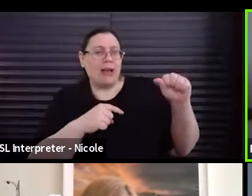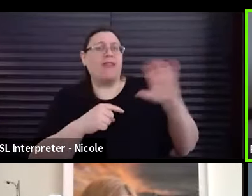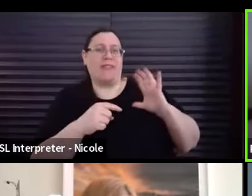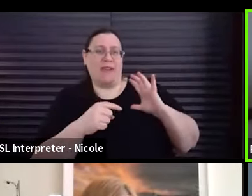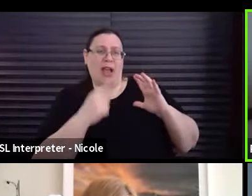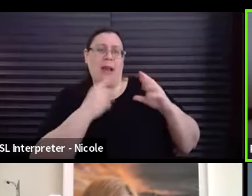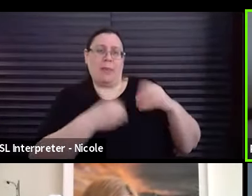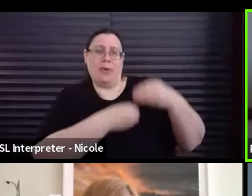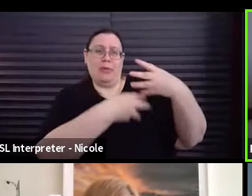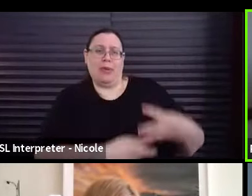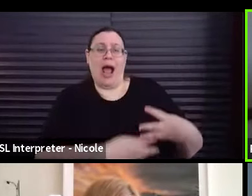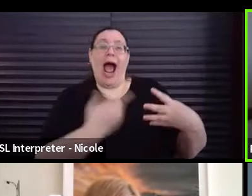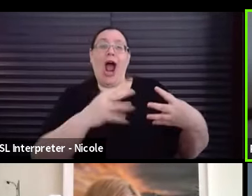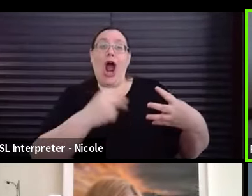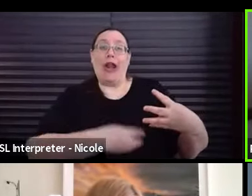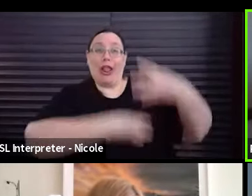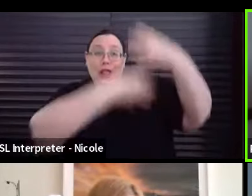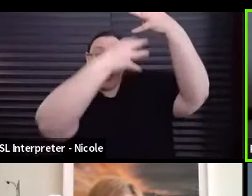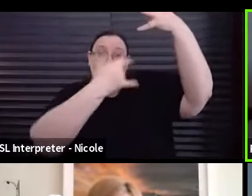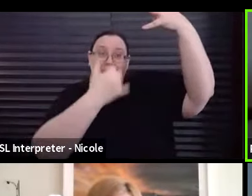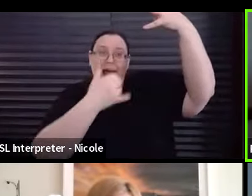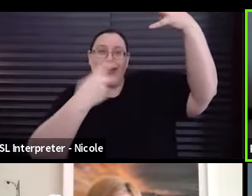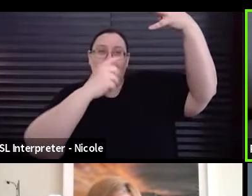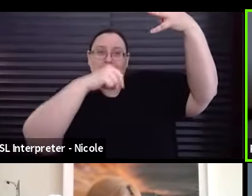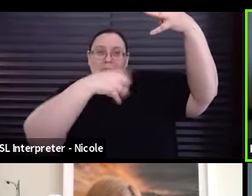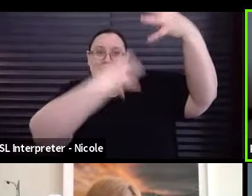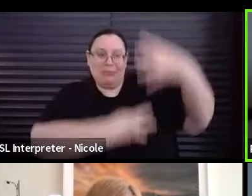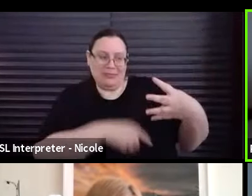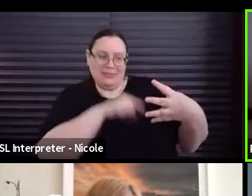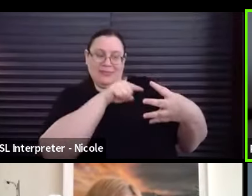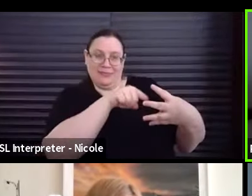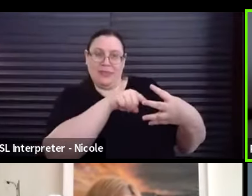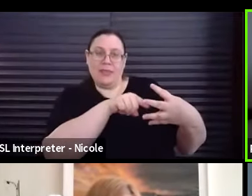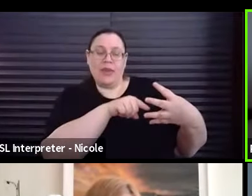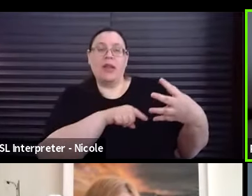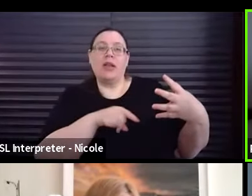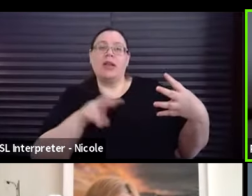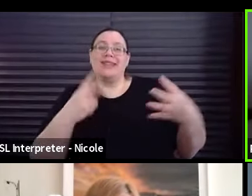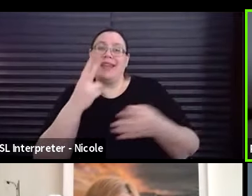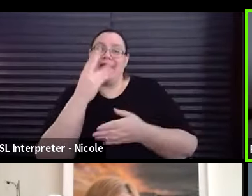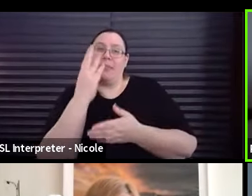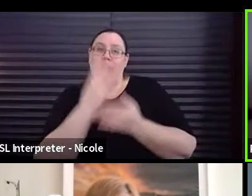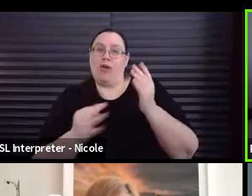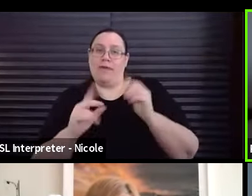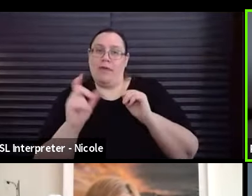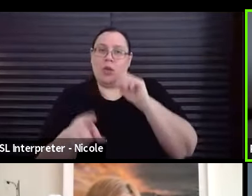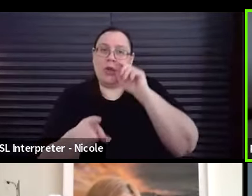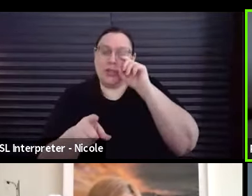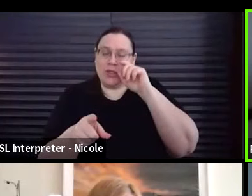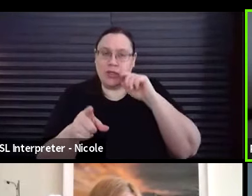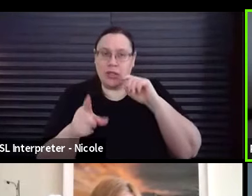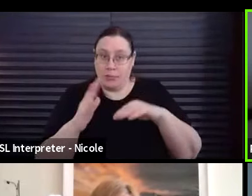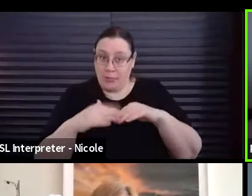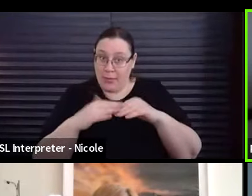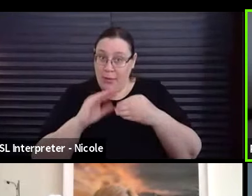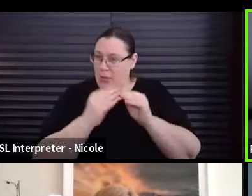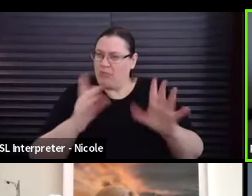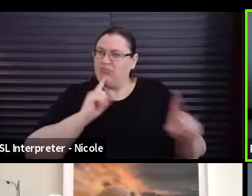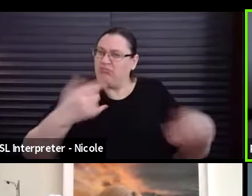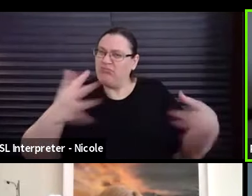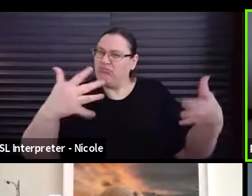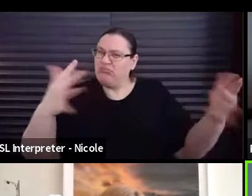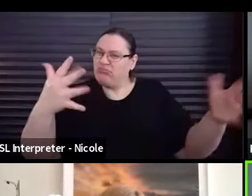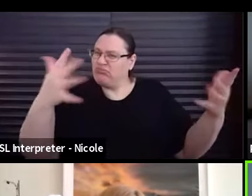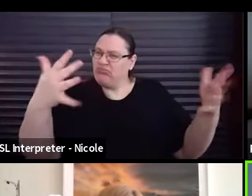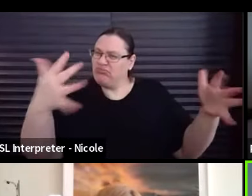right back up. I was already on to the next question. The second part had to do, uh, uh, is there a minimum number? You answered it. You covered